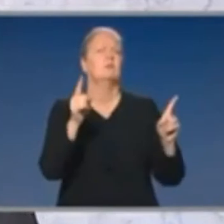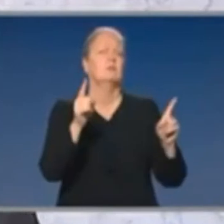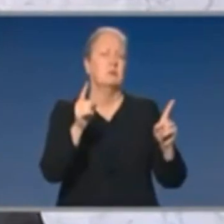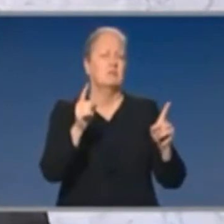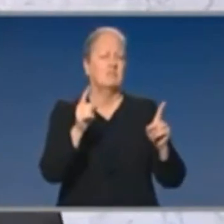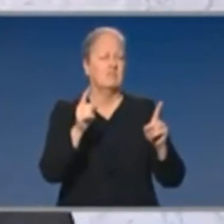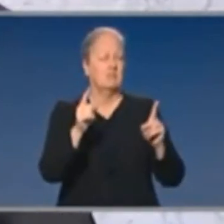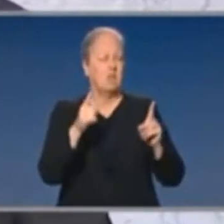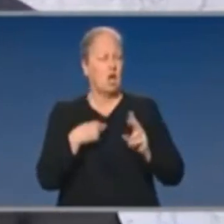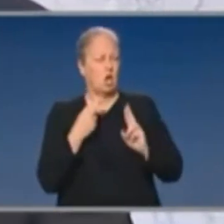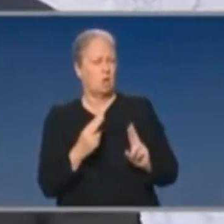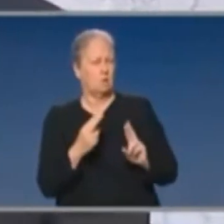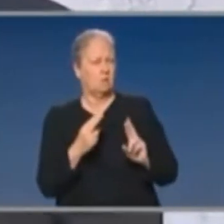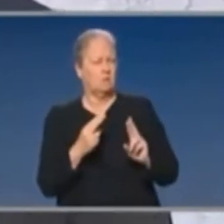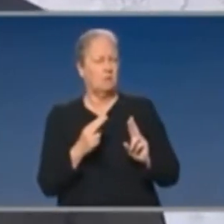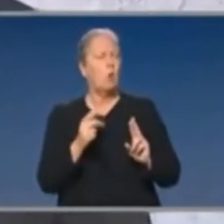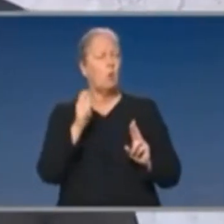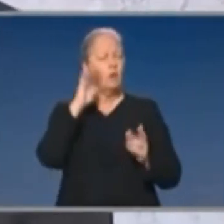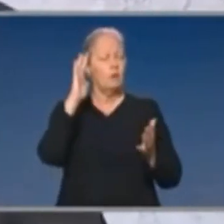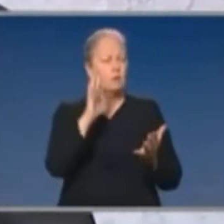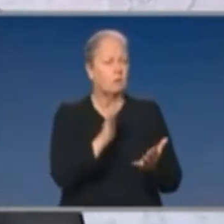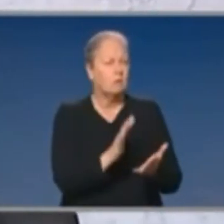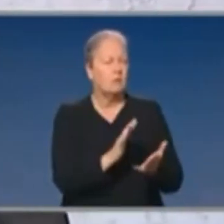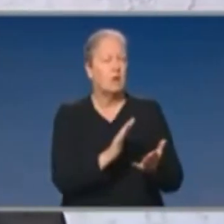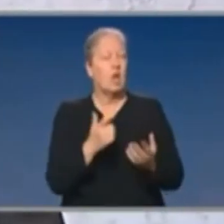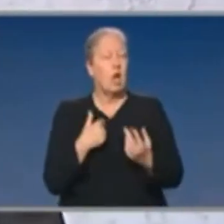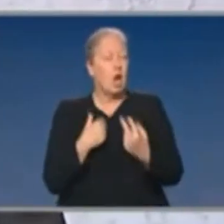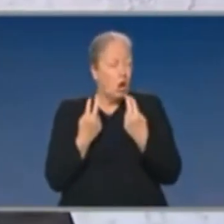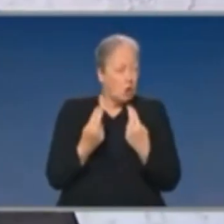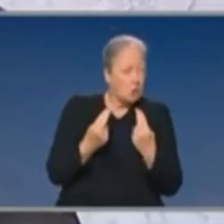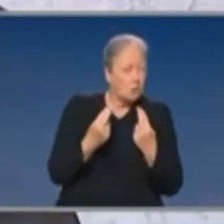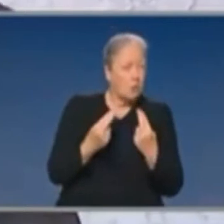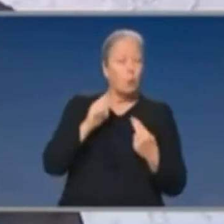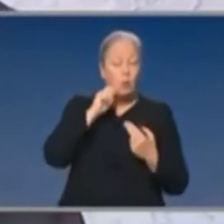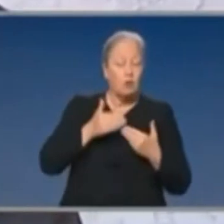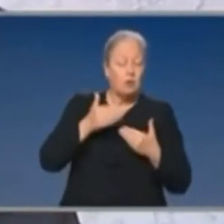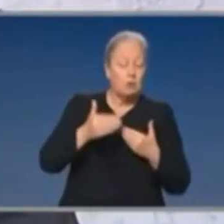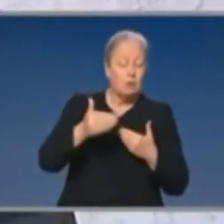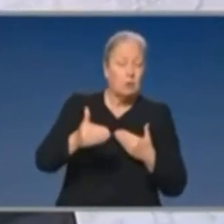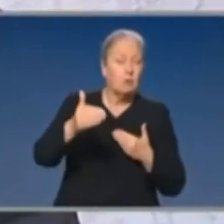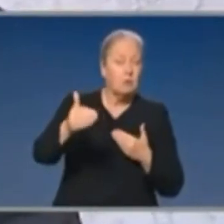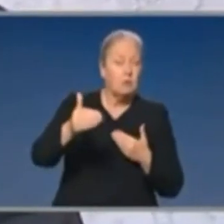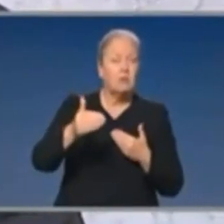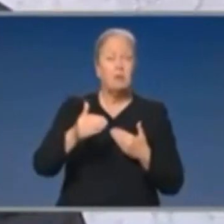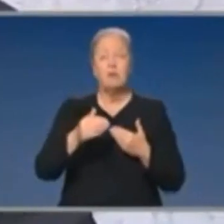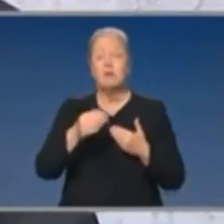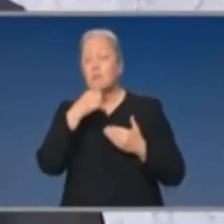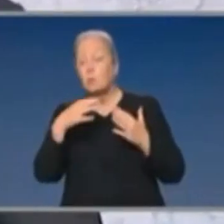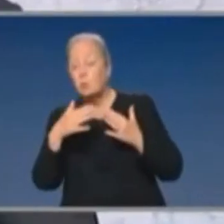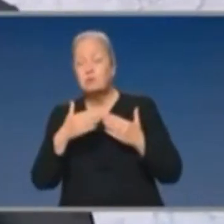point in terms of how this issue will be managed in the weeks and months ahead in Victoria.